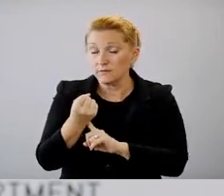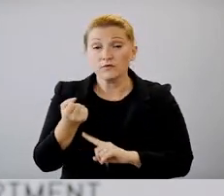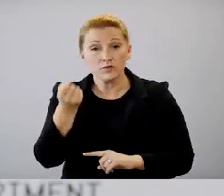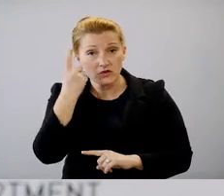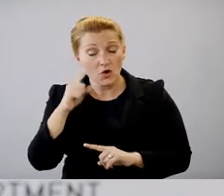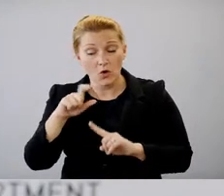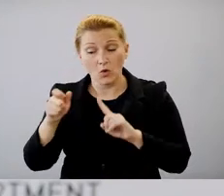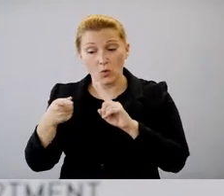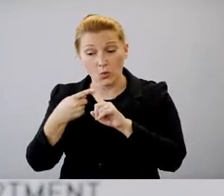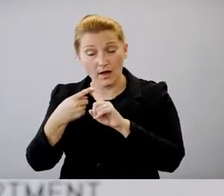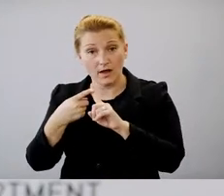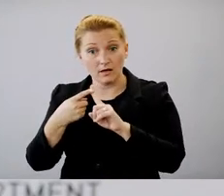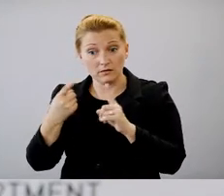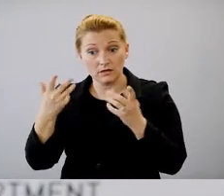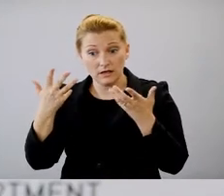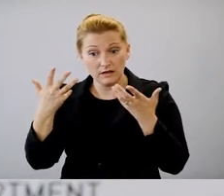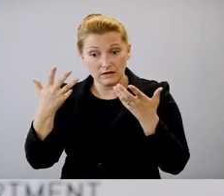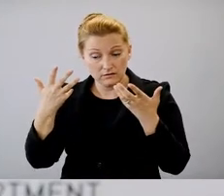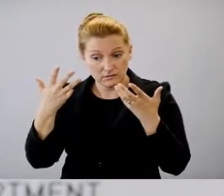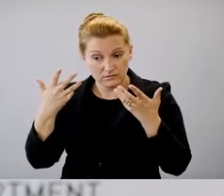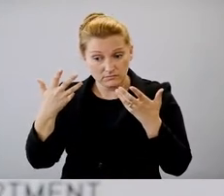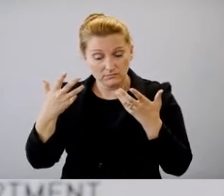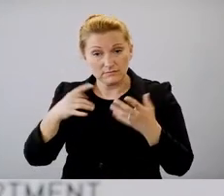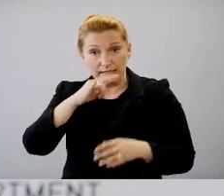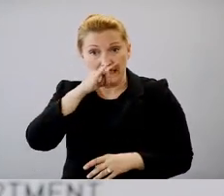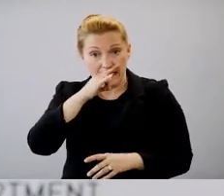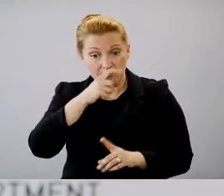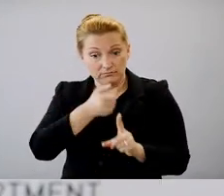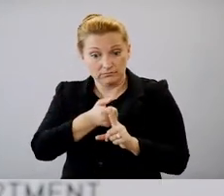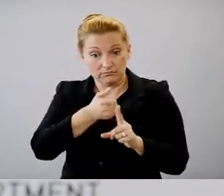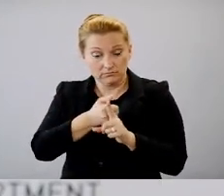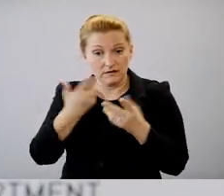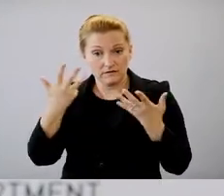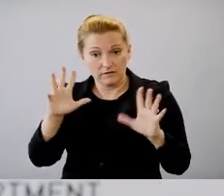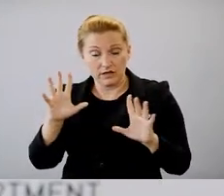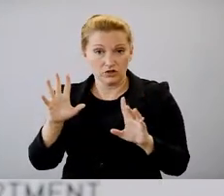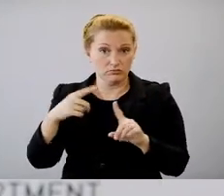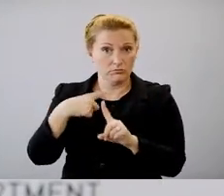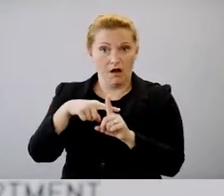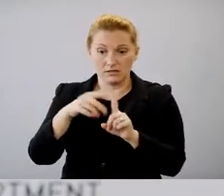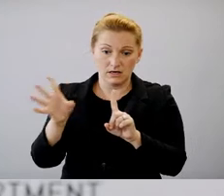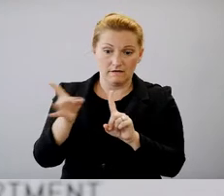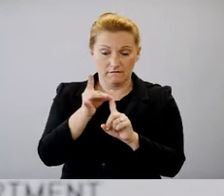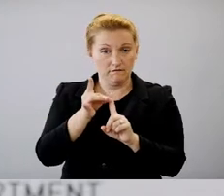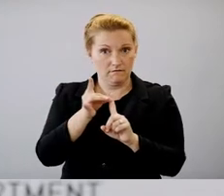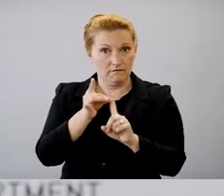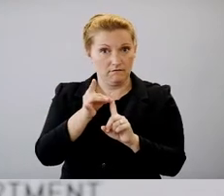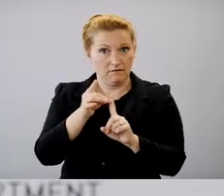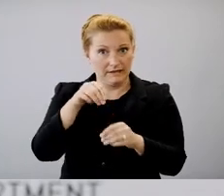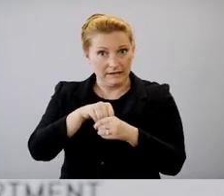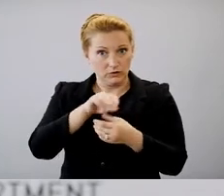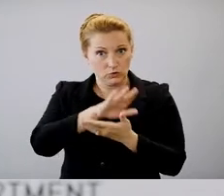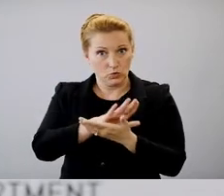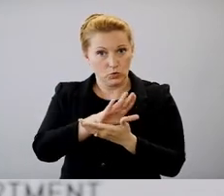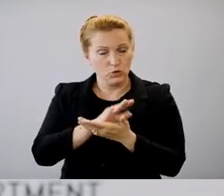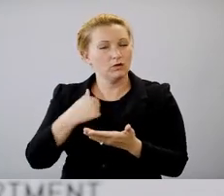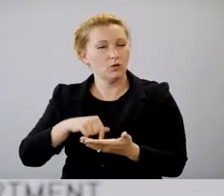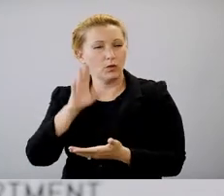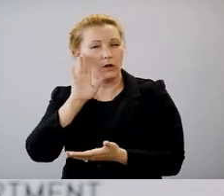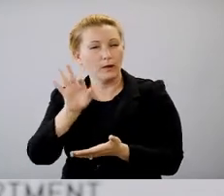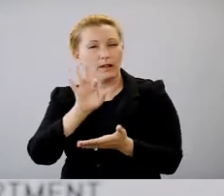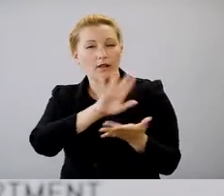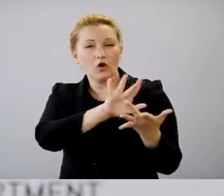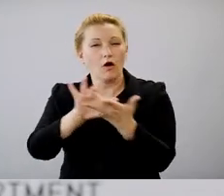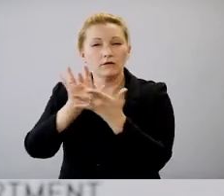identify a confirmed positive case in a school, they do that contact tracing and we identify, um, very